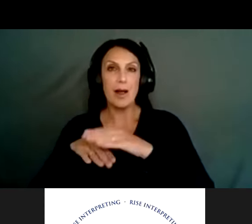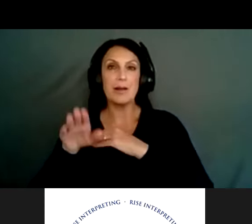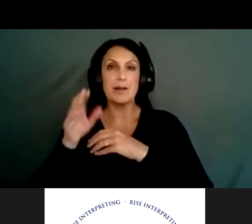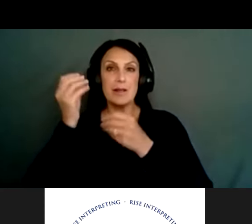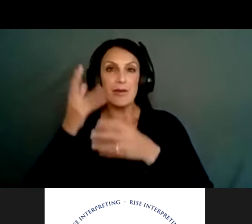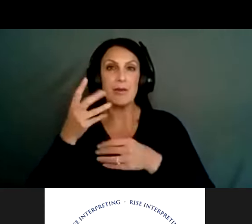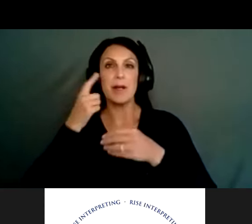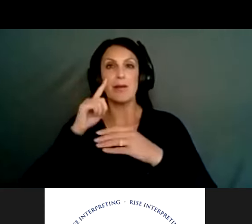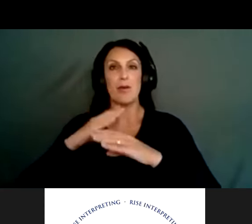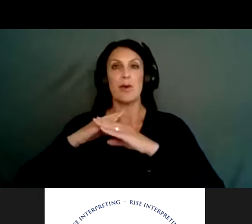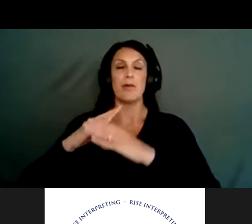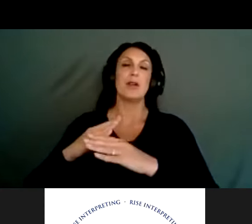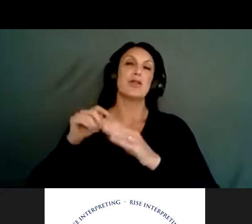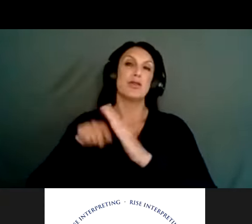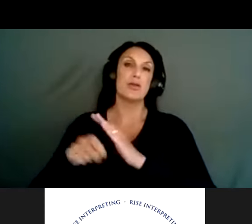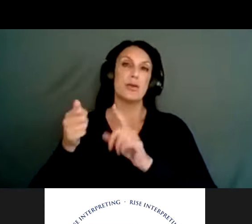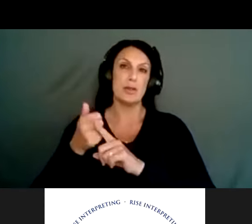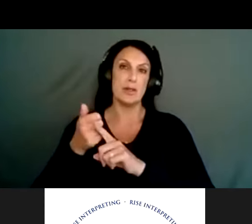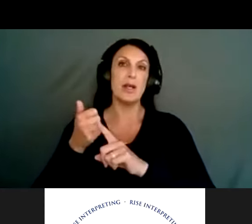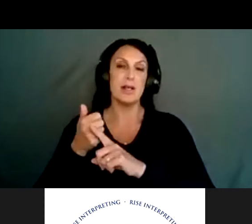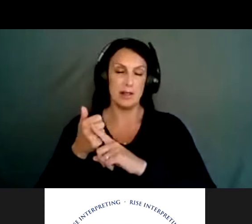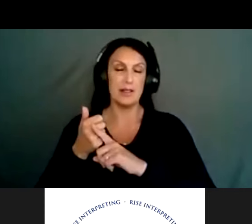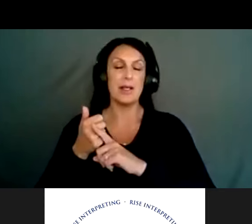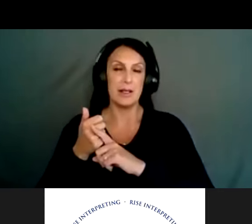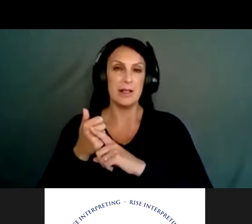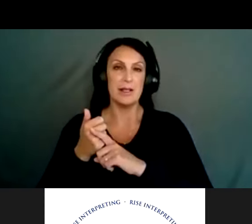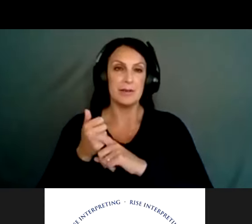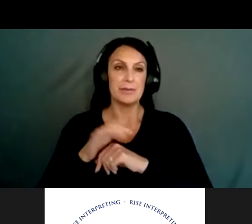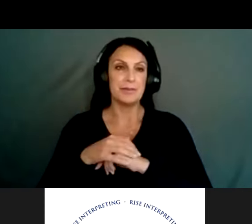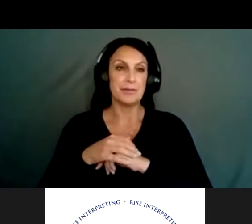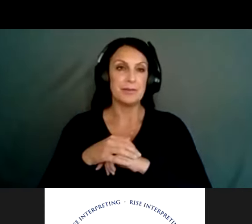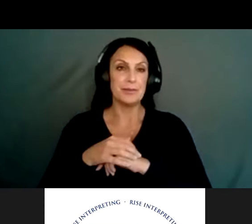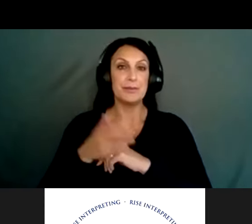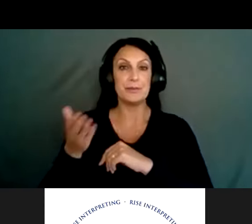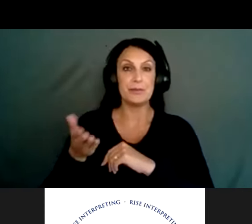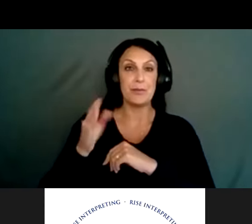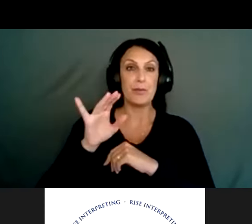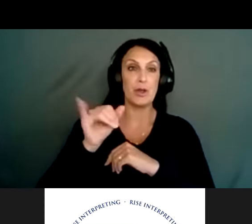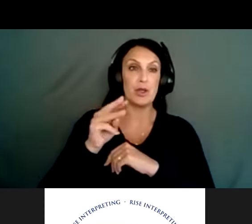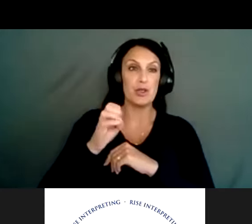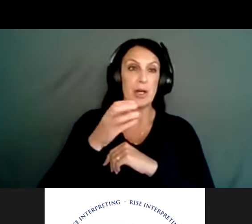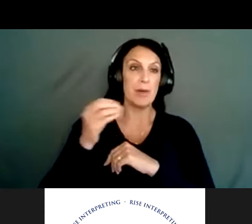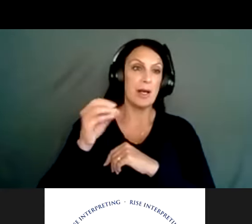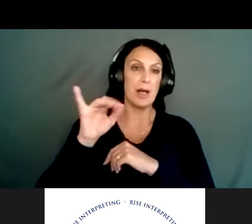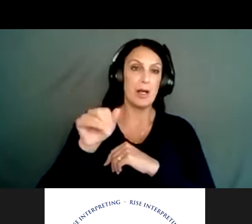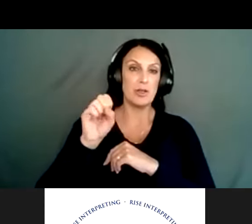prevention strategies. So I'll turn it over to Susanna, Lily, Amy, or Jocelyn, who can share an update about their work.